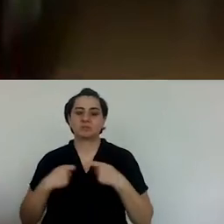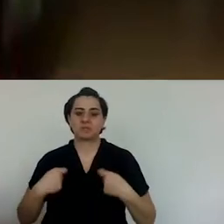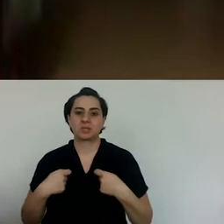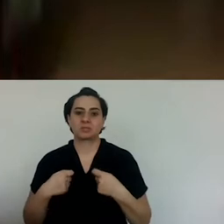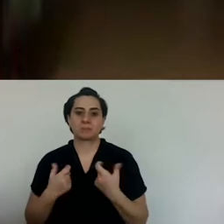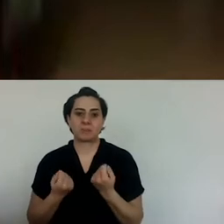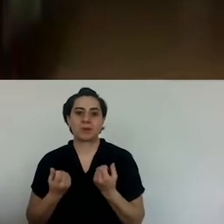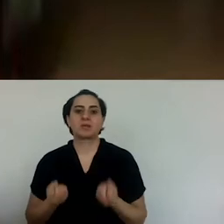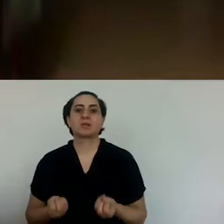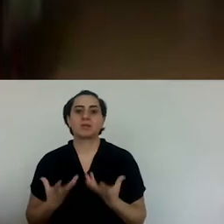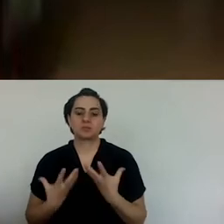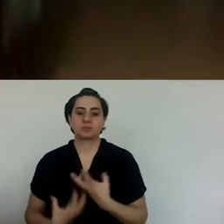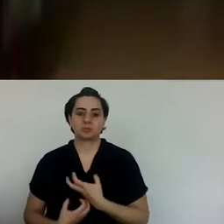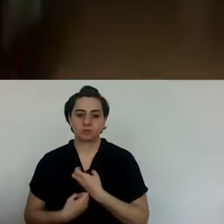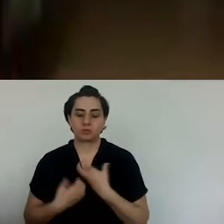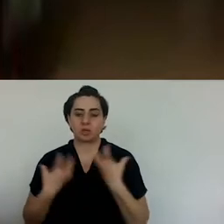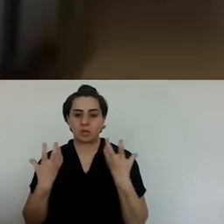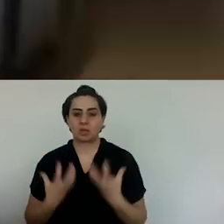problems.